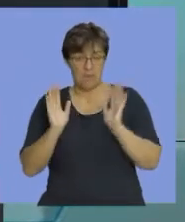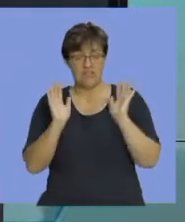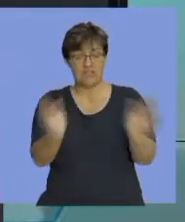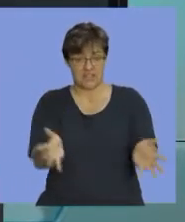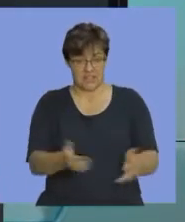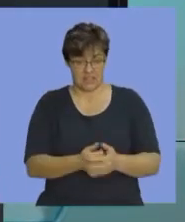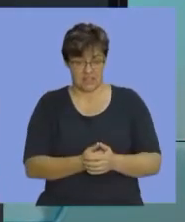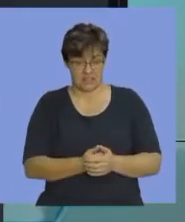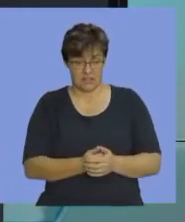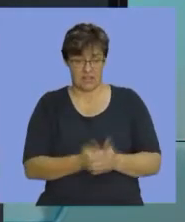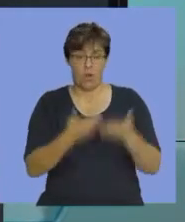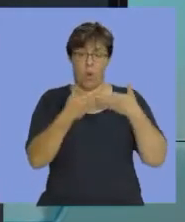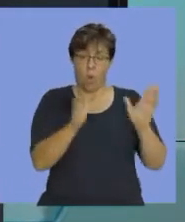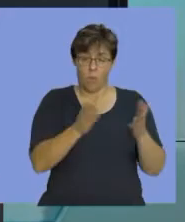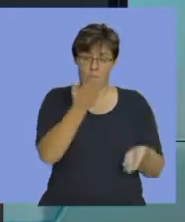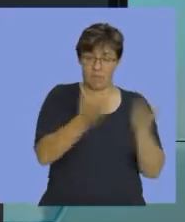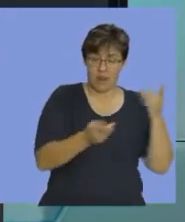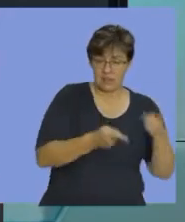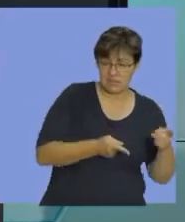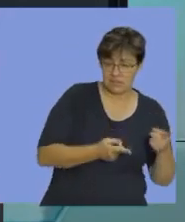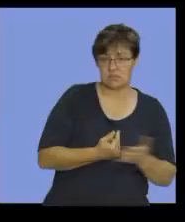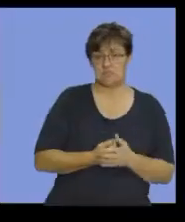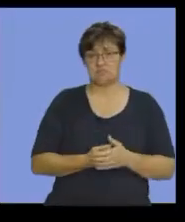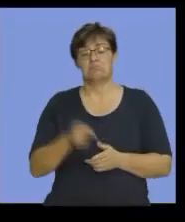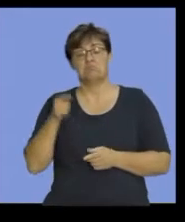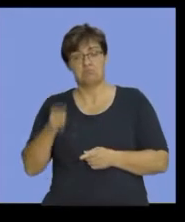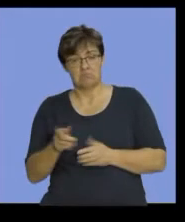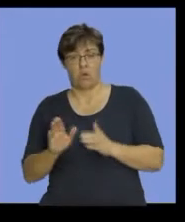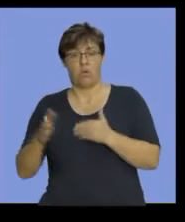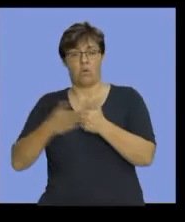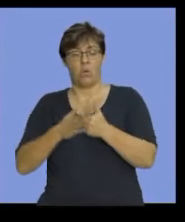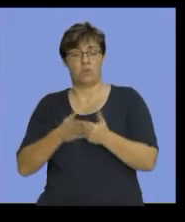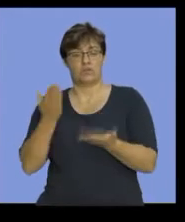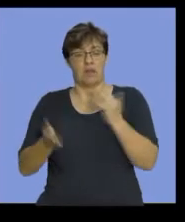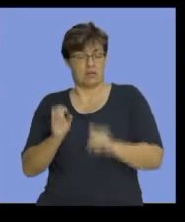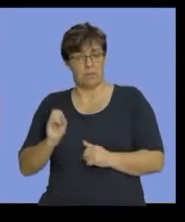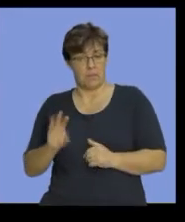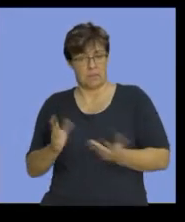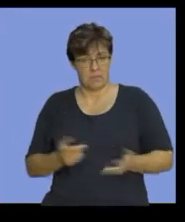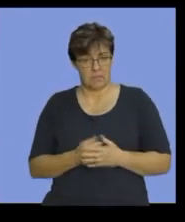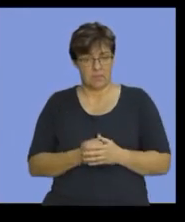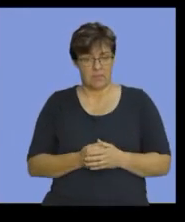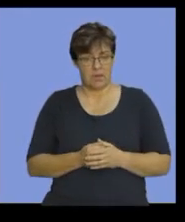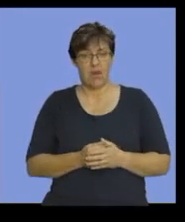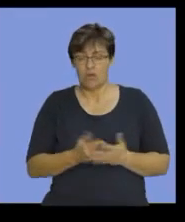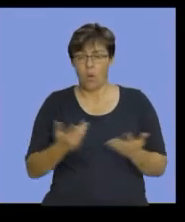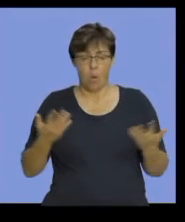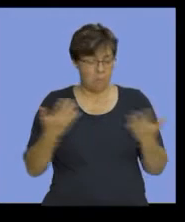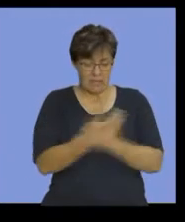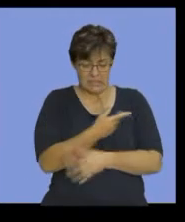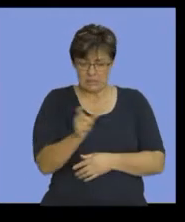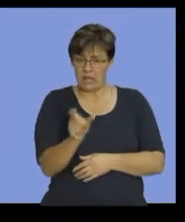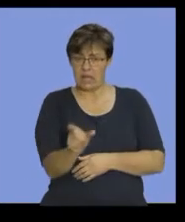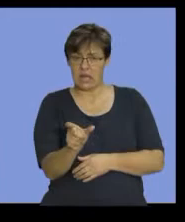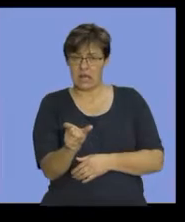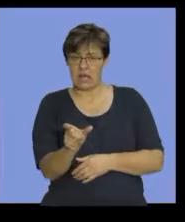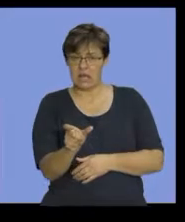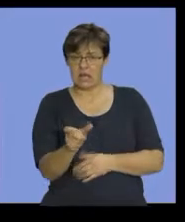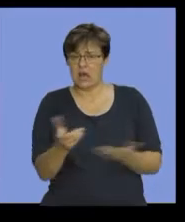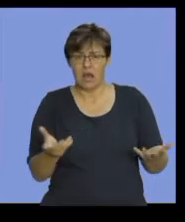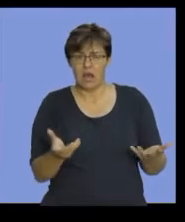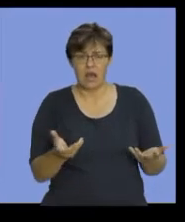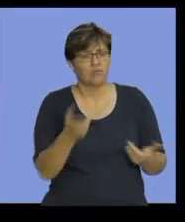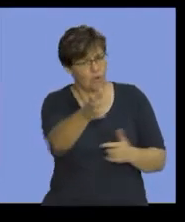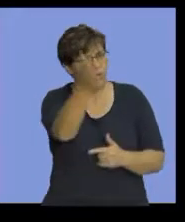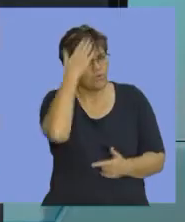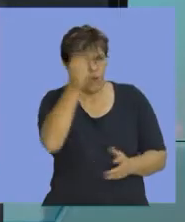they've put in your opening balance and your closing balance, your missing figure will therefore be, come, at